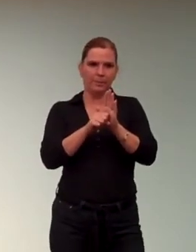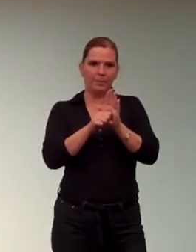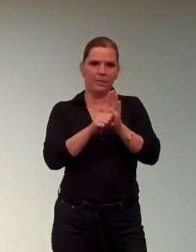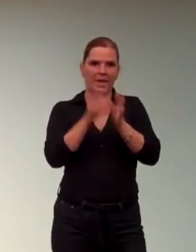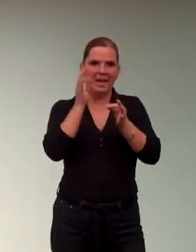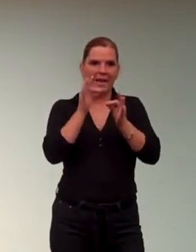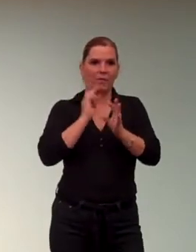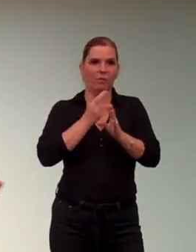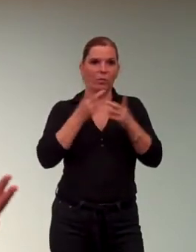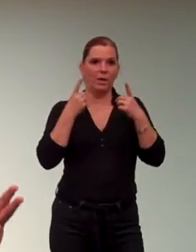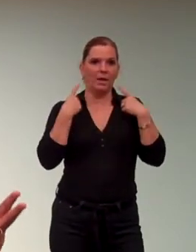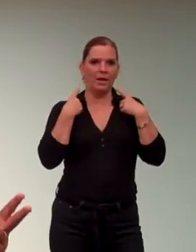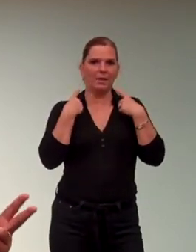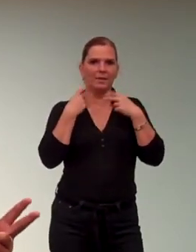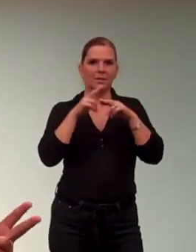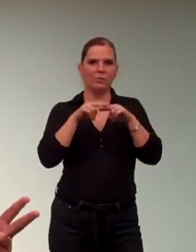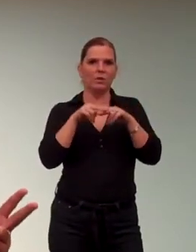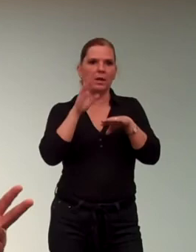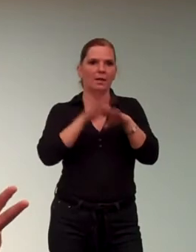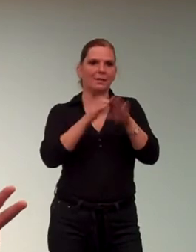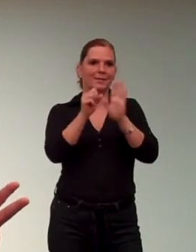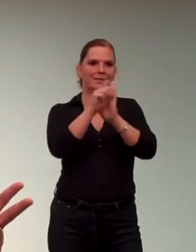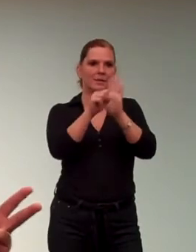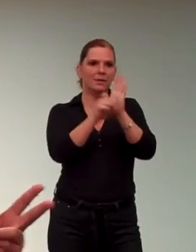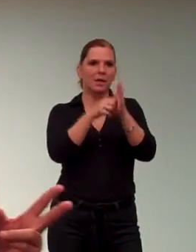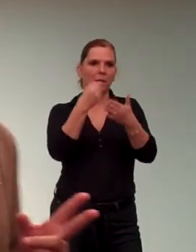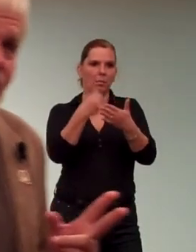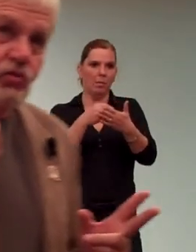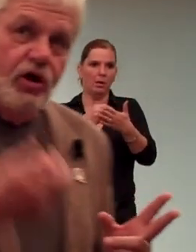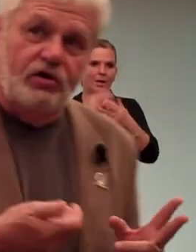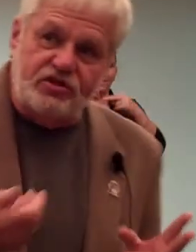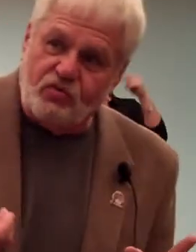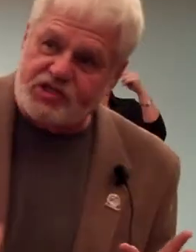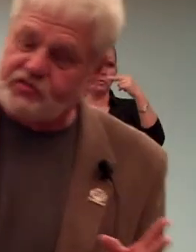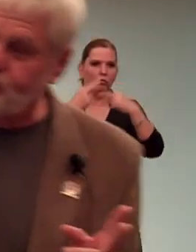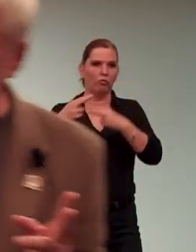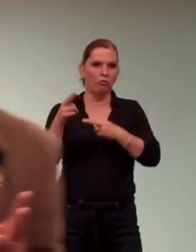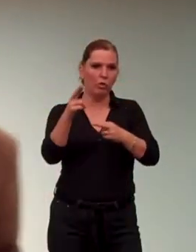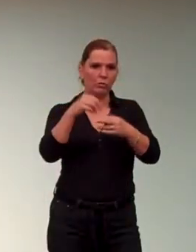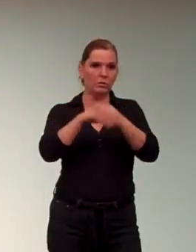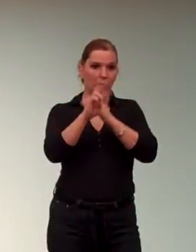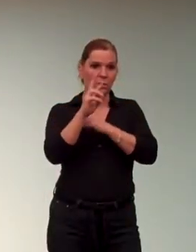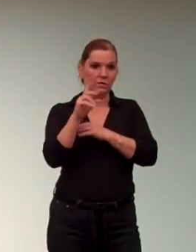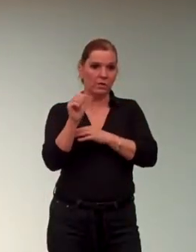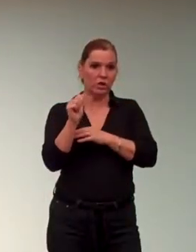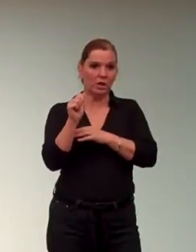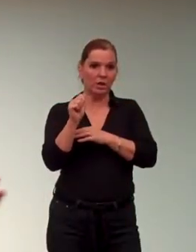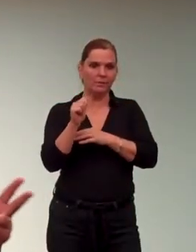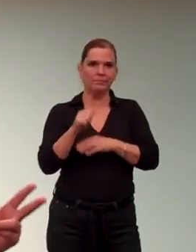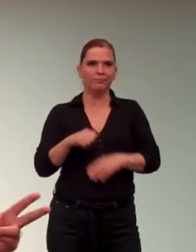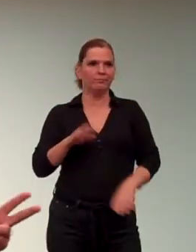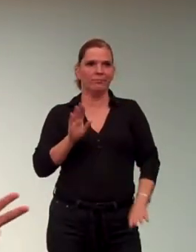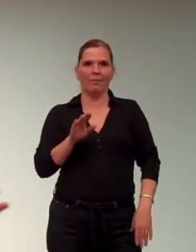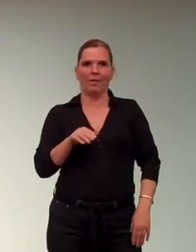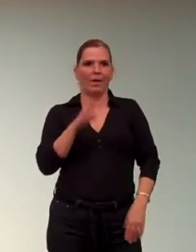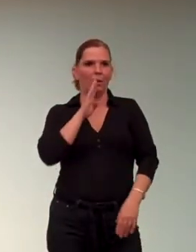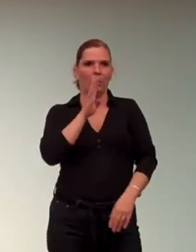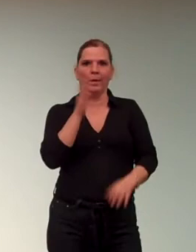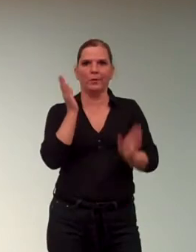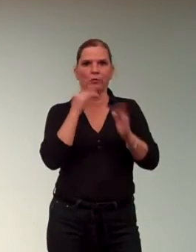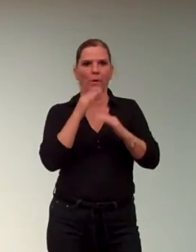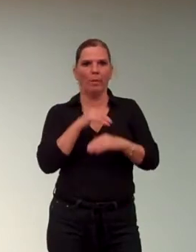If we had to rely on state dollars to build roads in West Virginia, we'd be in trouble.